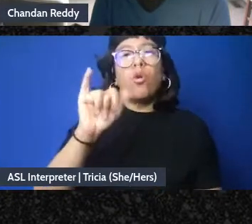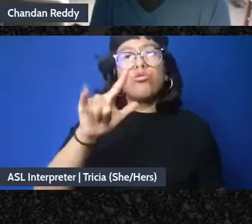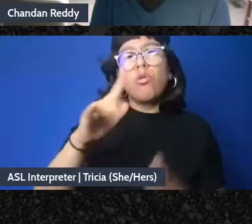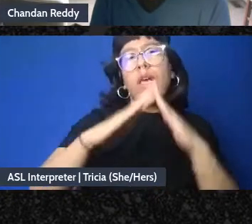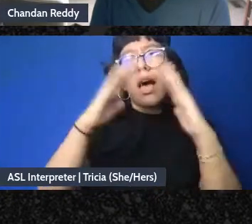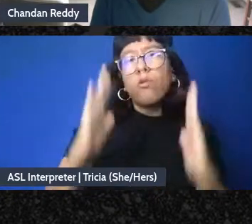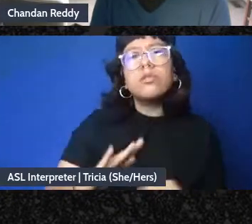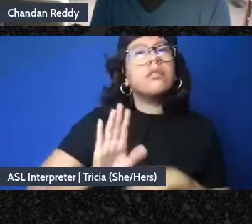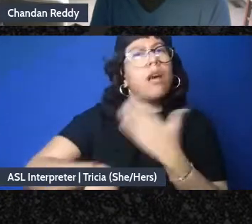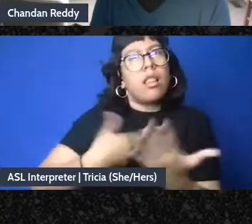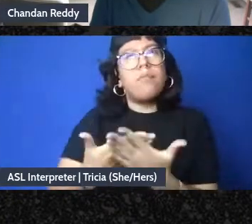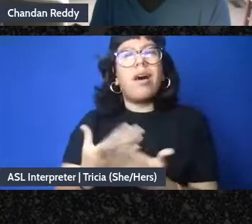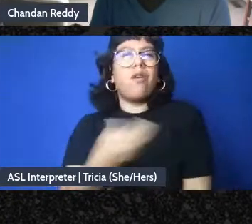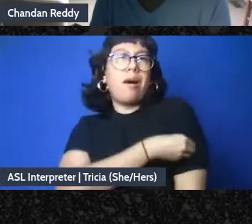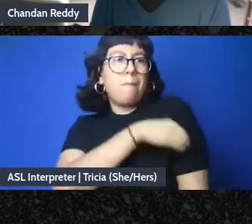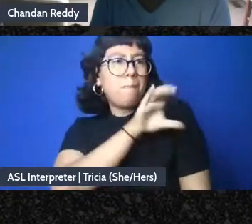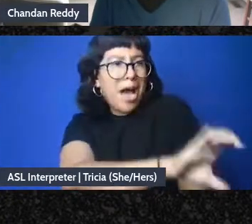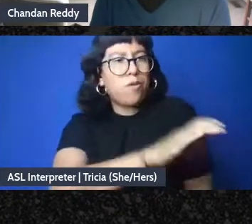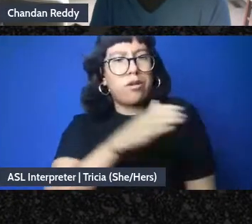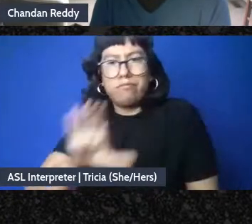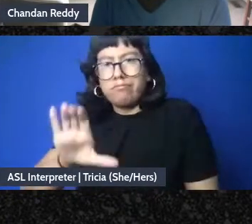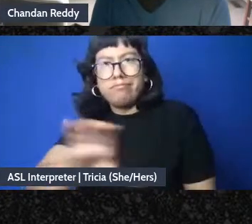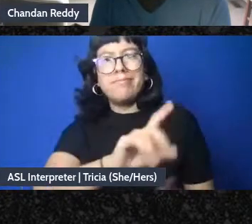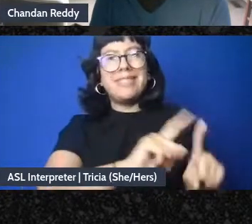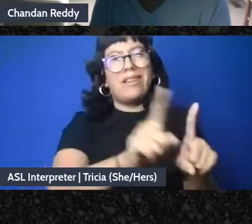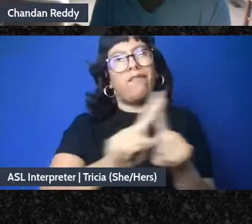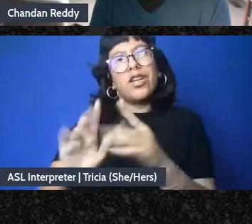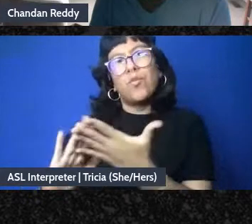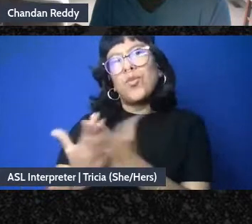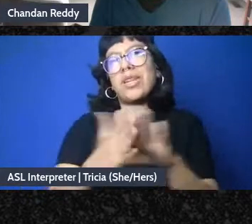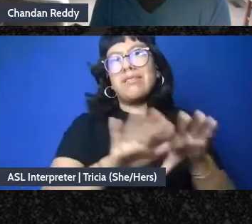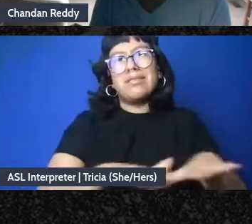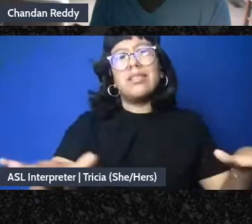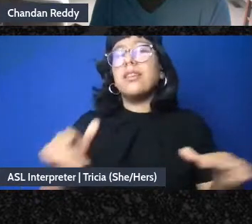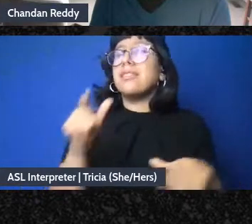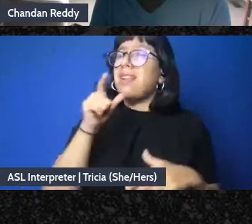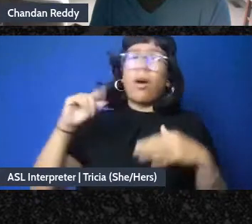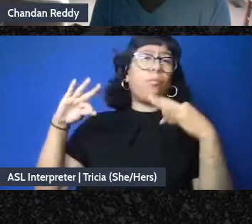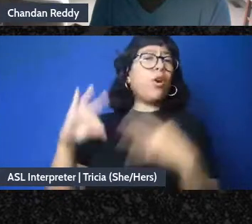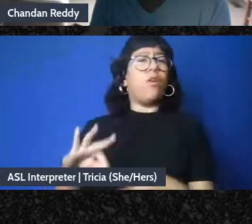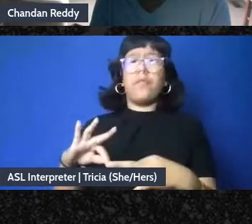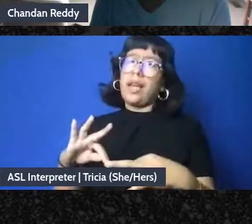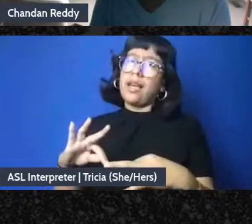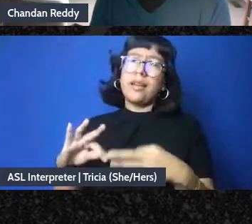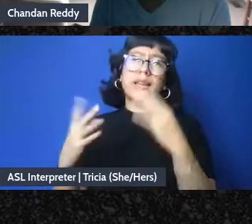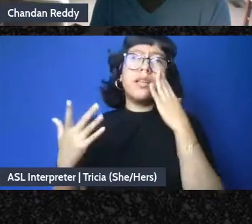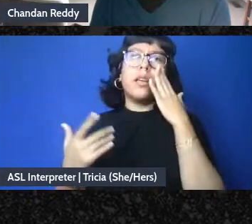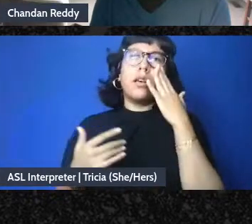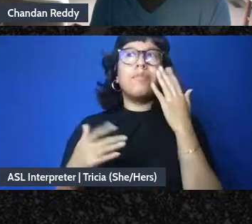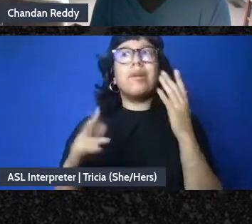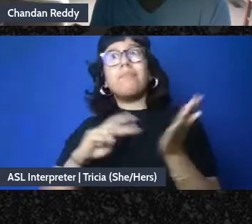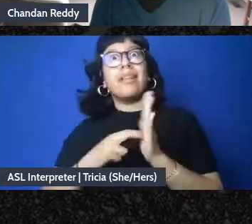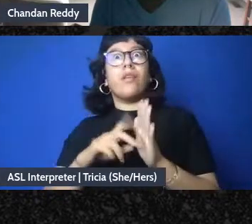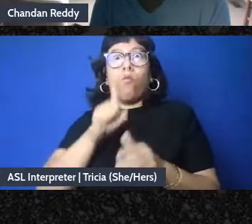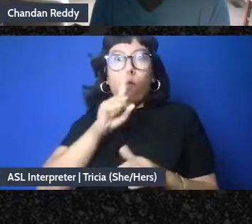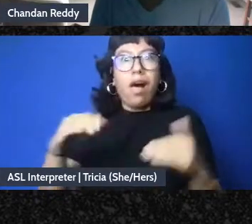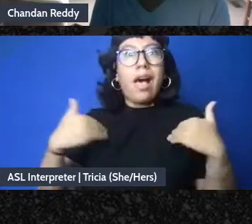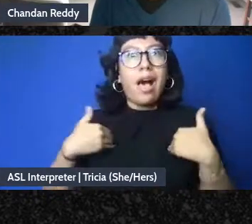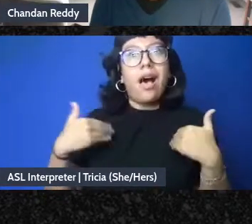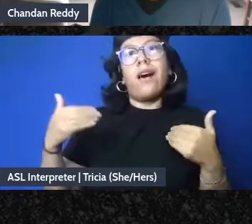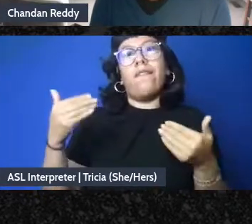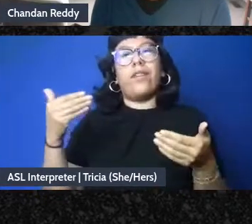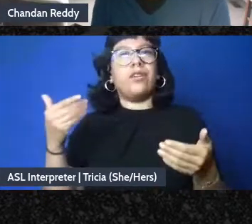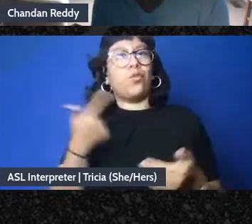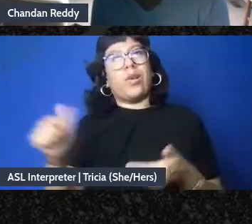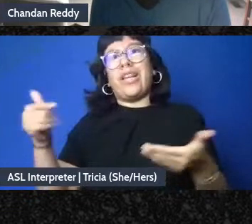all about empowering local communities at every level so it's not perfect but I don't think that there just is a green new deal that we can just dismiss out